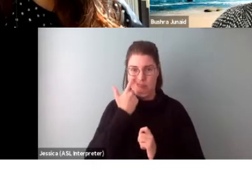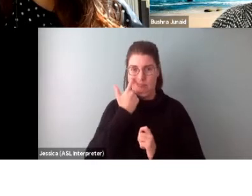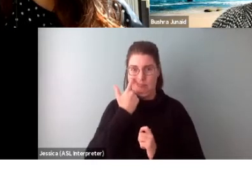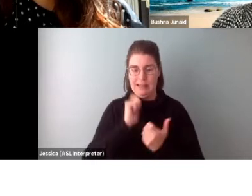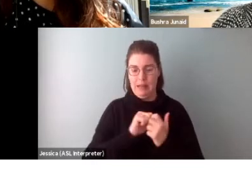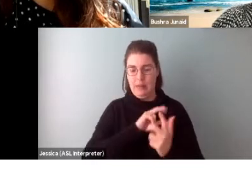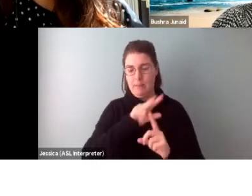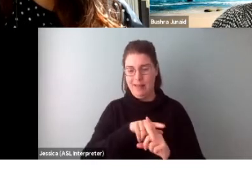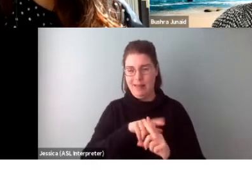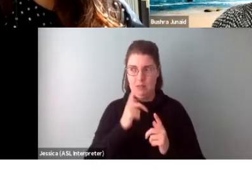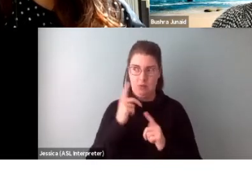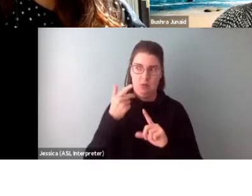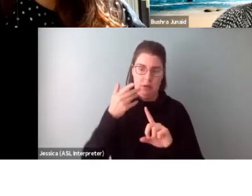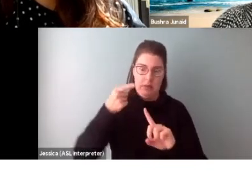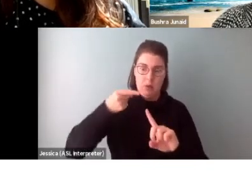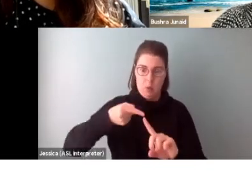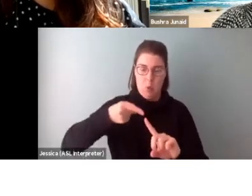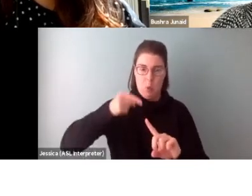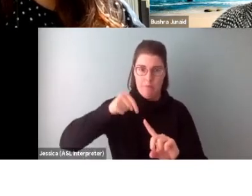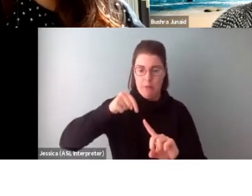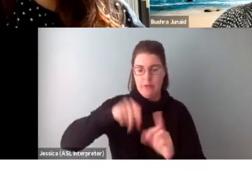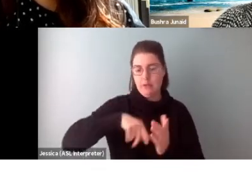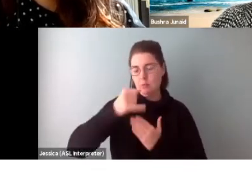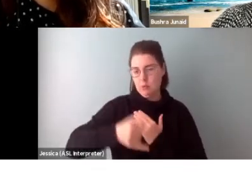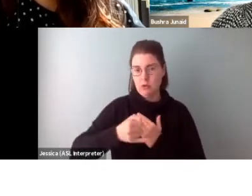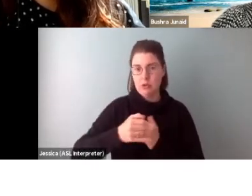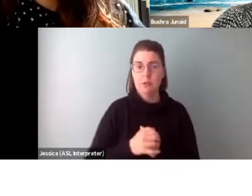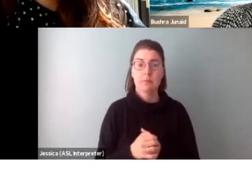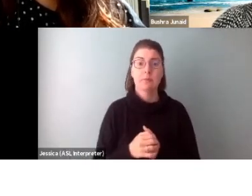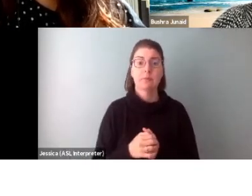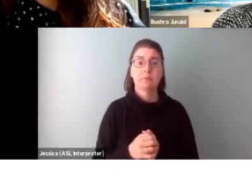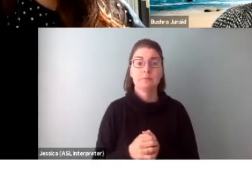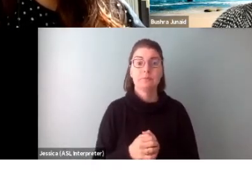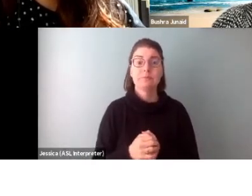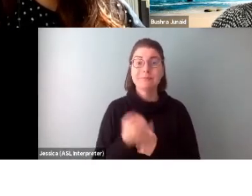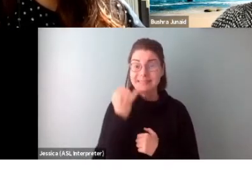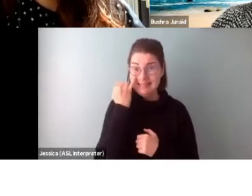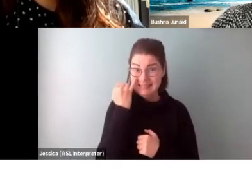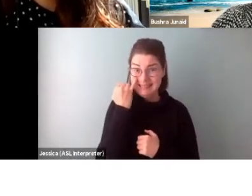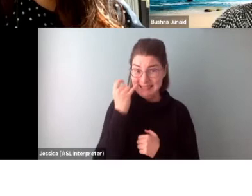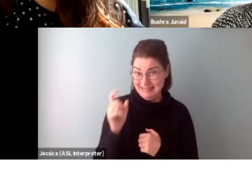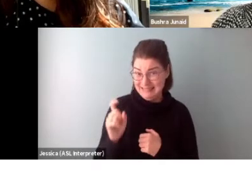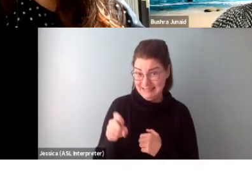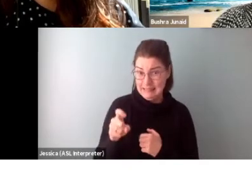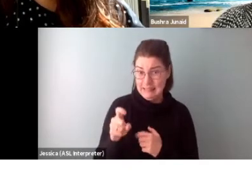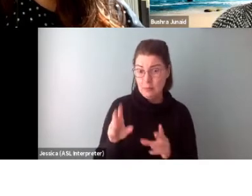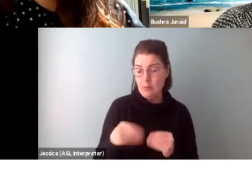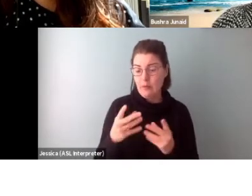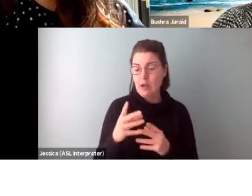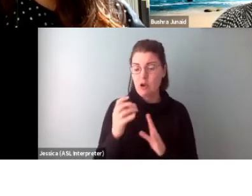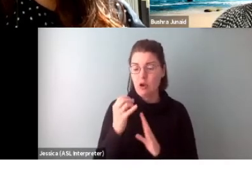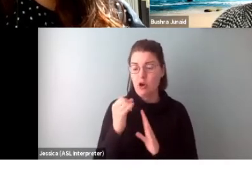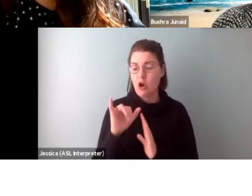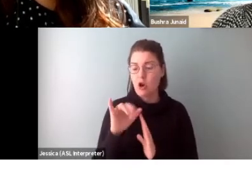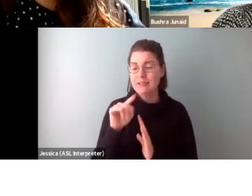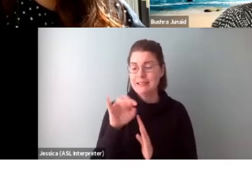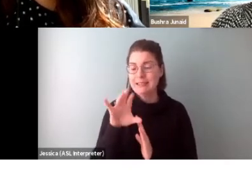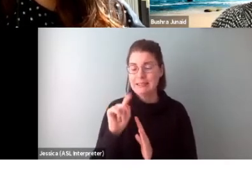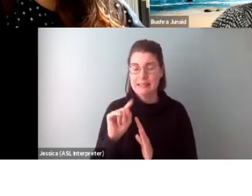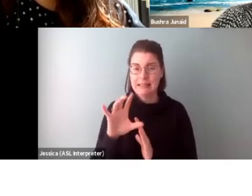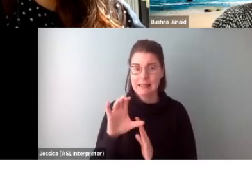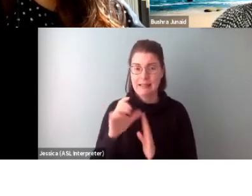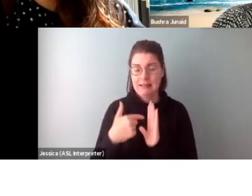you're planning to do with this particular project. If necessary, provide an artistic example from your mentor